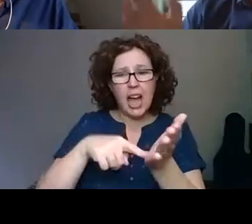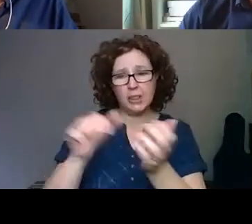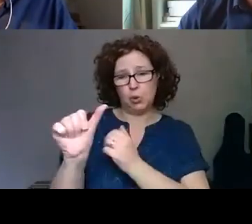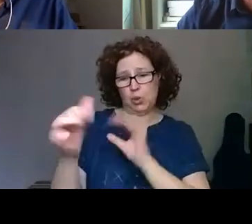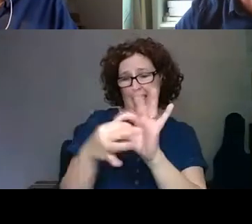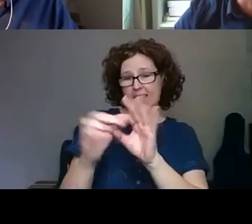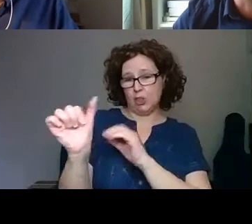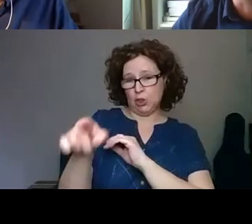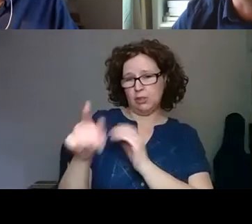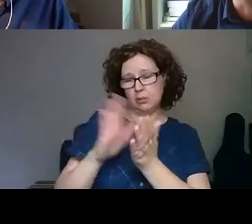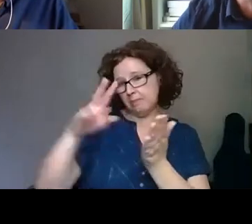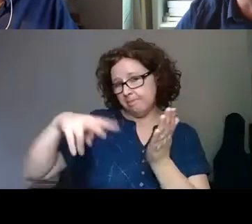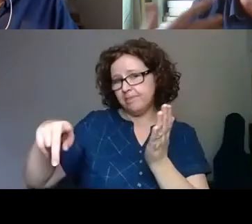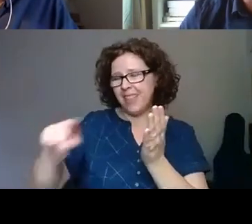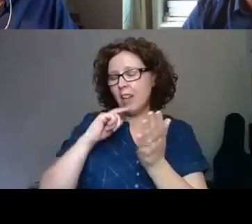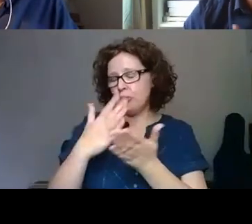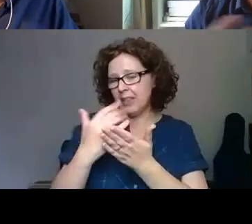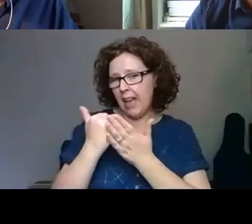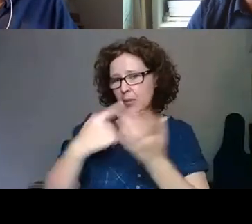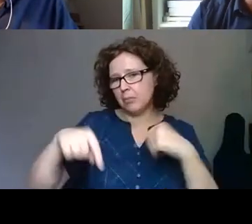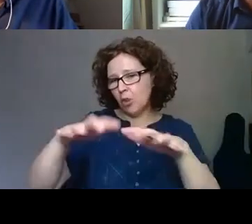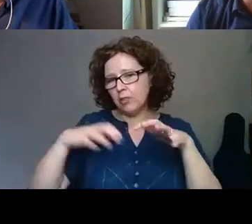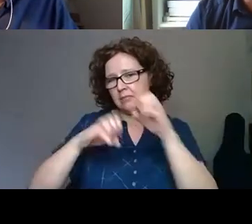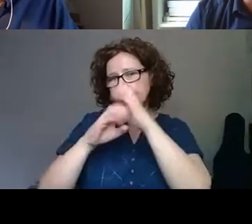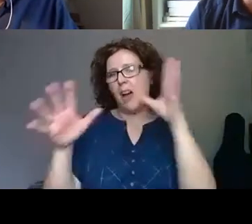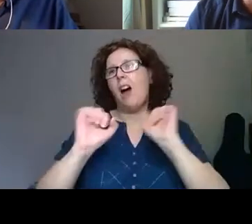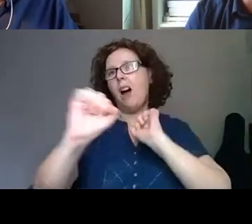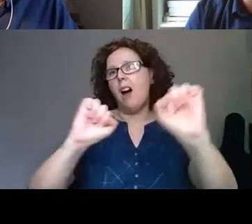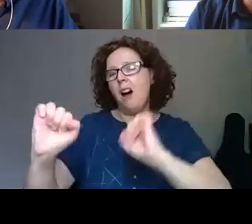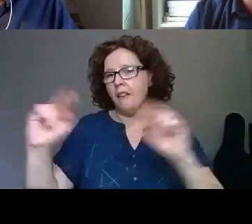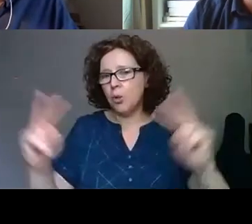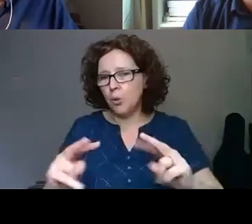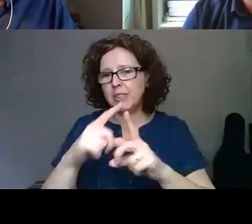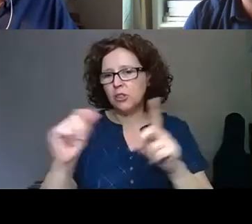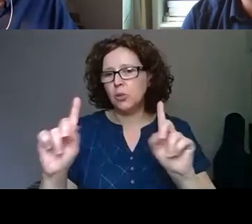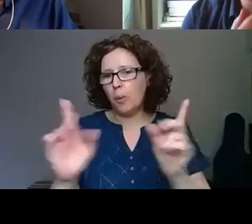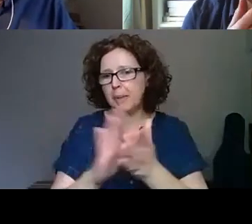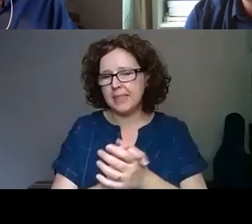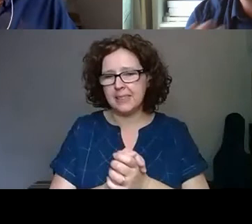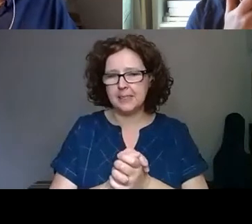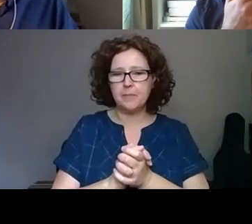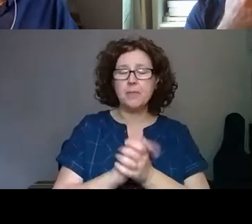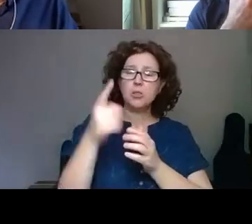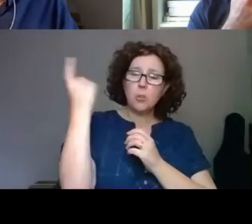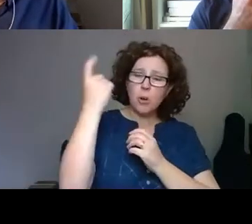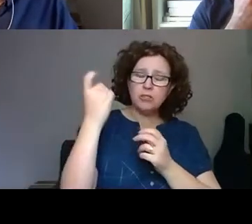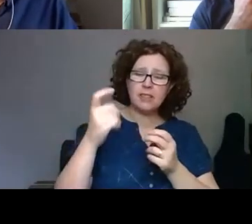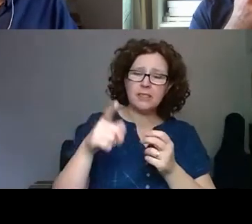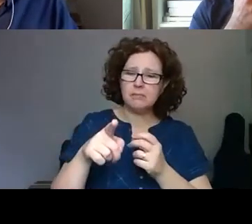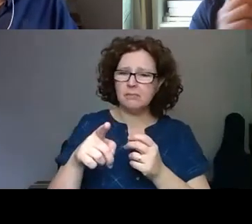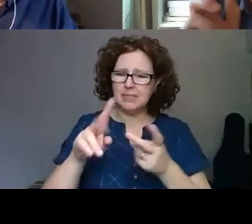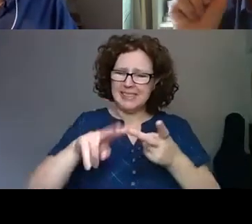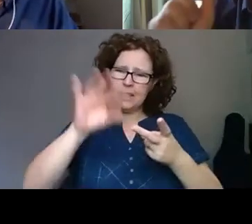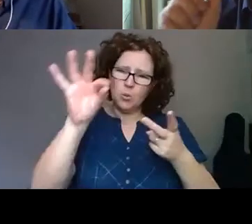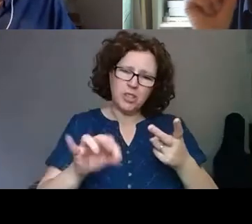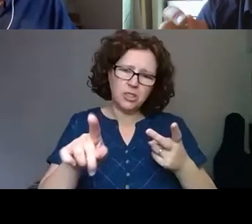way that you're all looking at digital and have understood digital with these many dimensions. I'm wondering whether, maybe turning to you Irini first, if